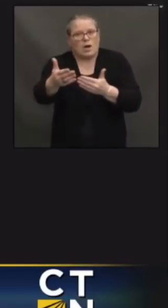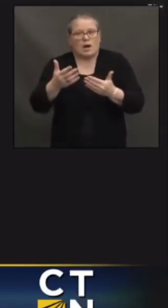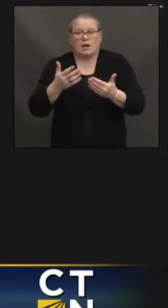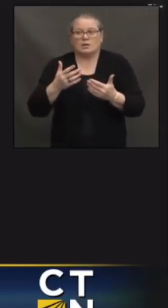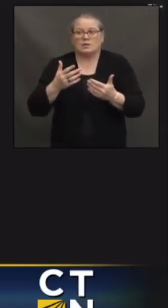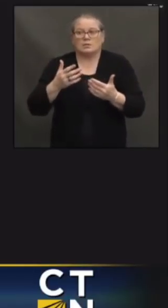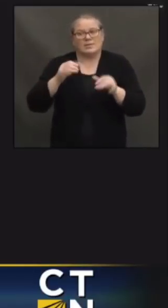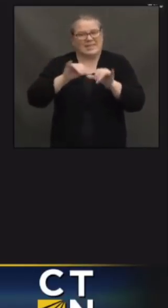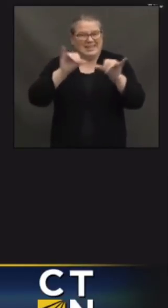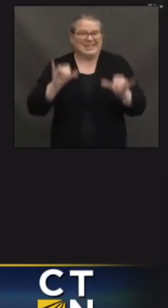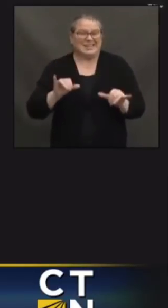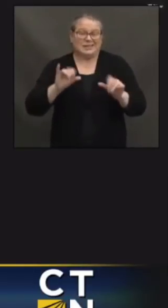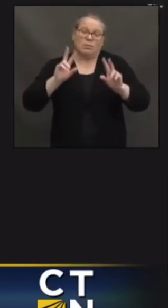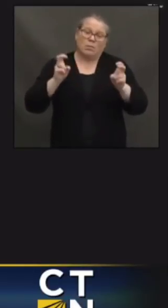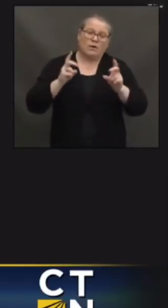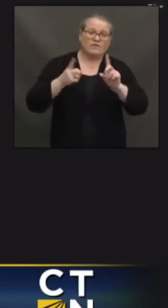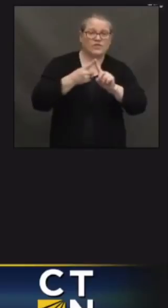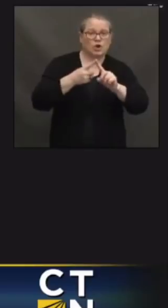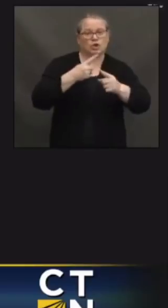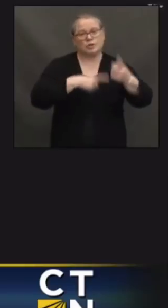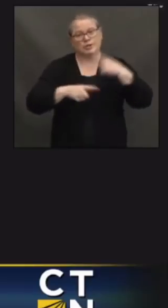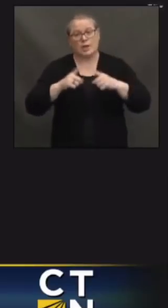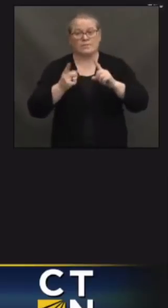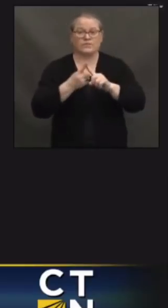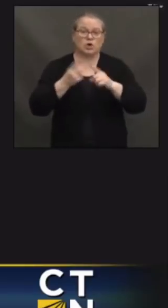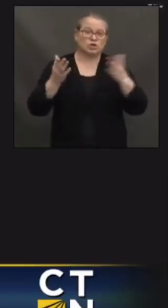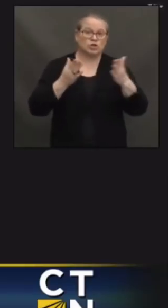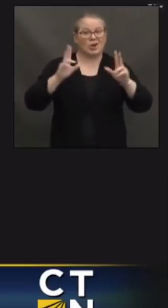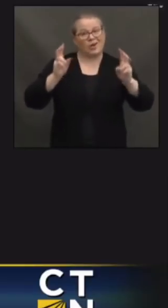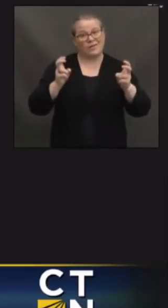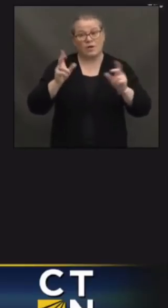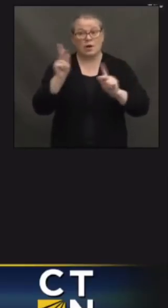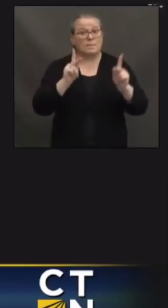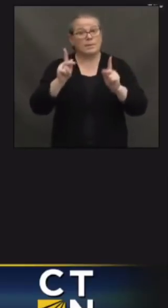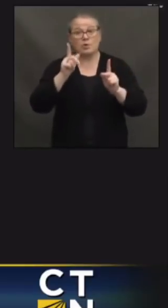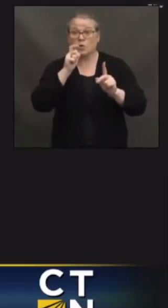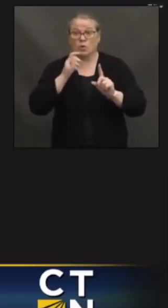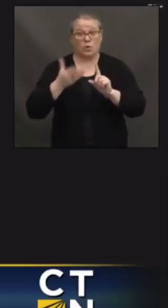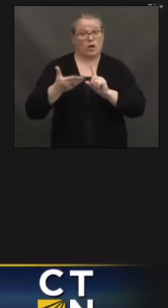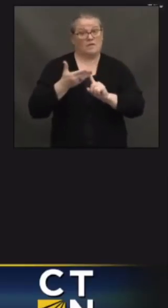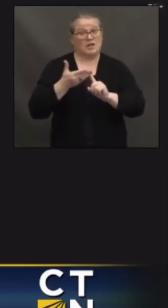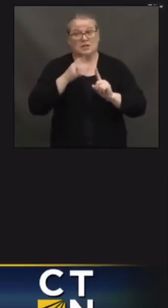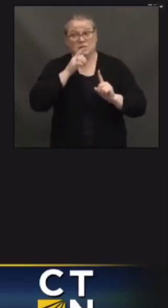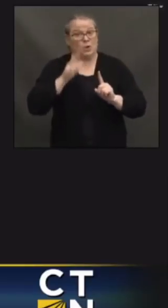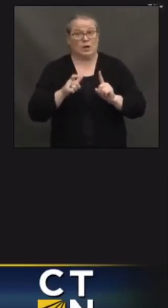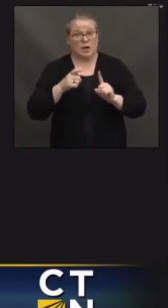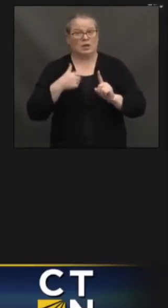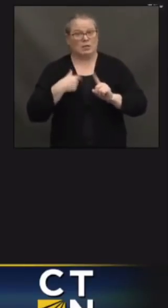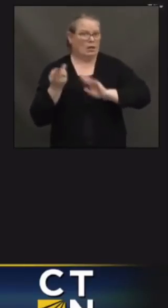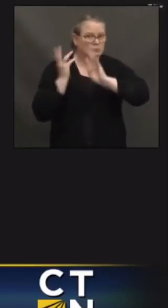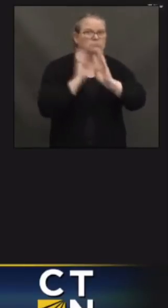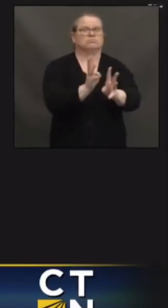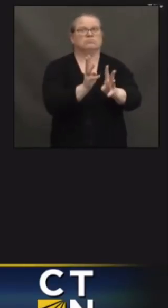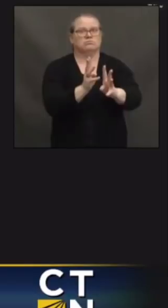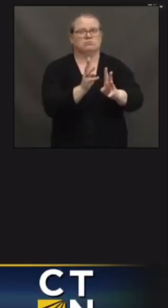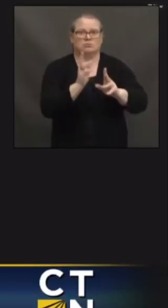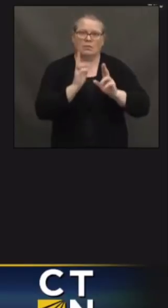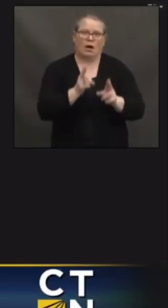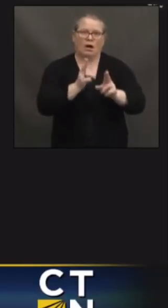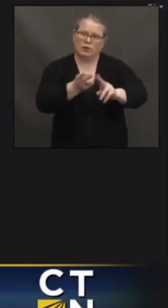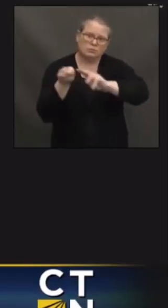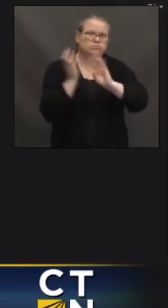you know, the folks who, you know, I don't need to be convinced as to the importance of the vaccine are the ones that are going to be coming in the door